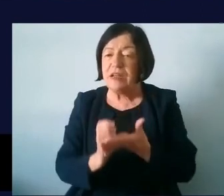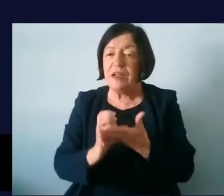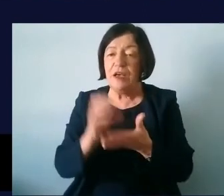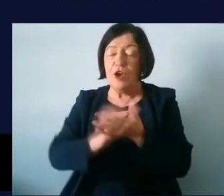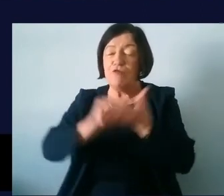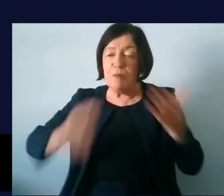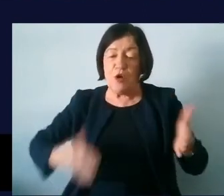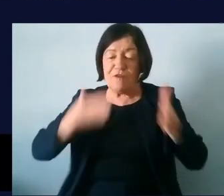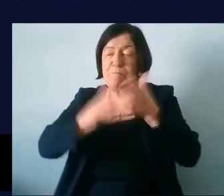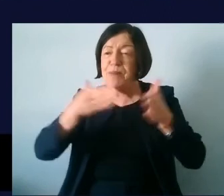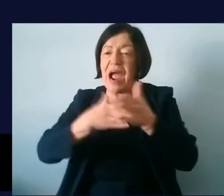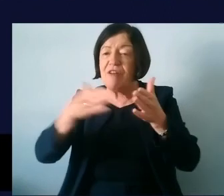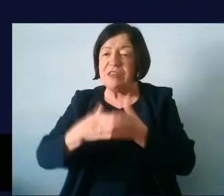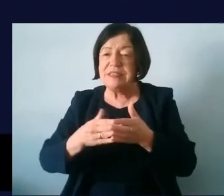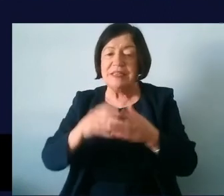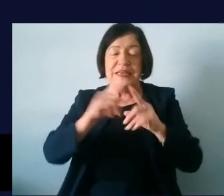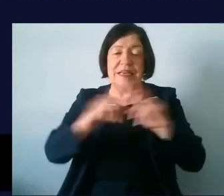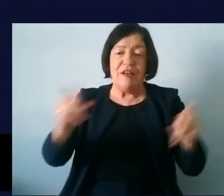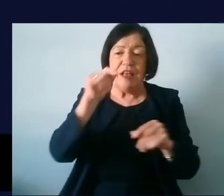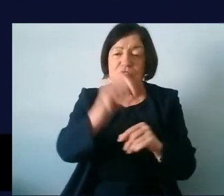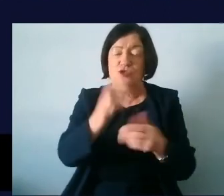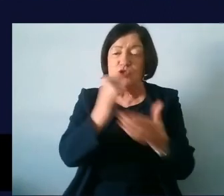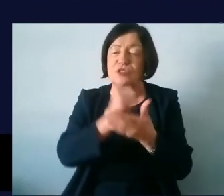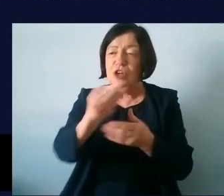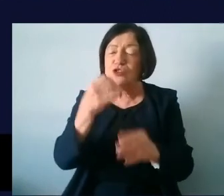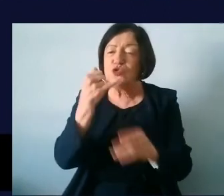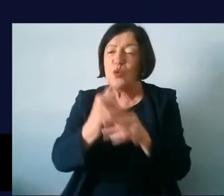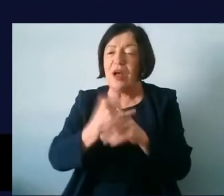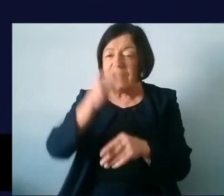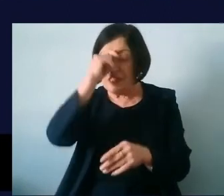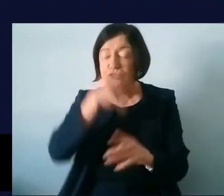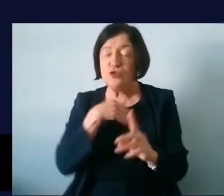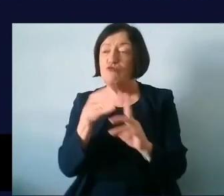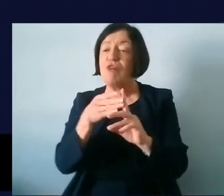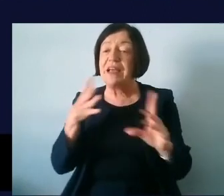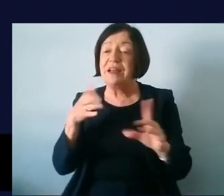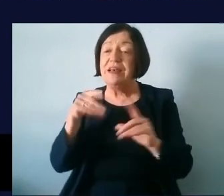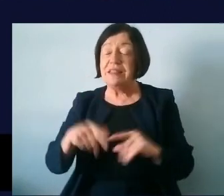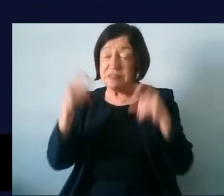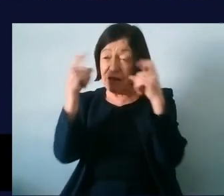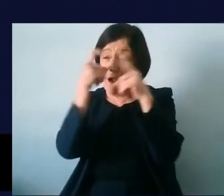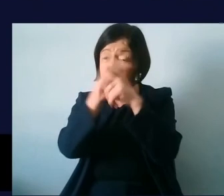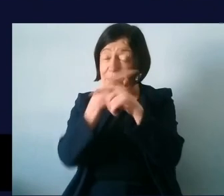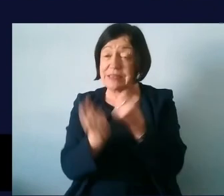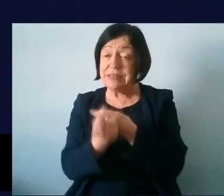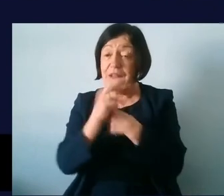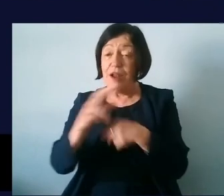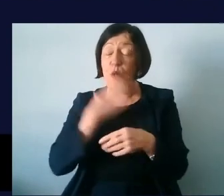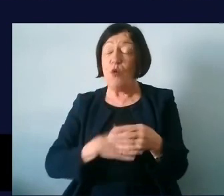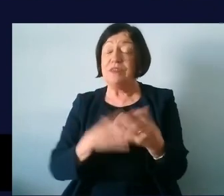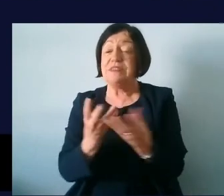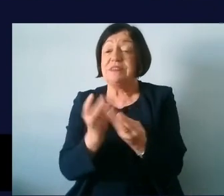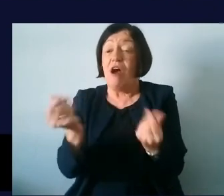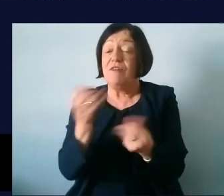distinguishing the students in their school and I guess to recognize that this is a complex issue and it's not just one that can be solved in